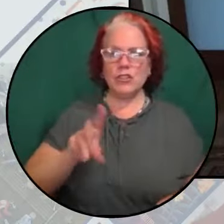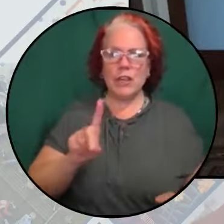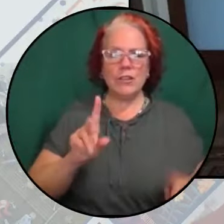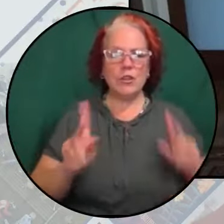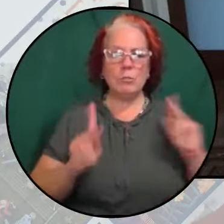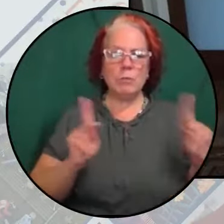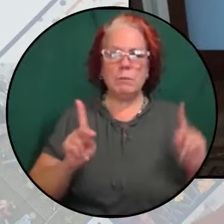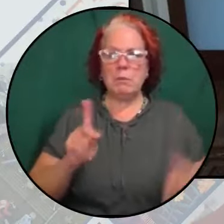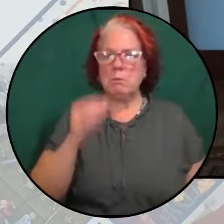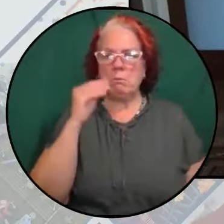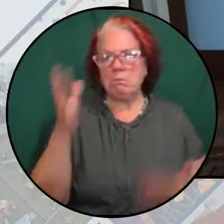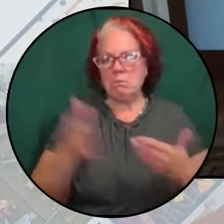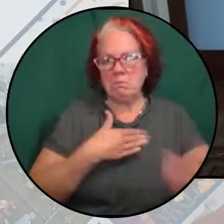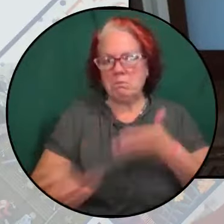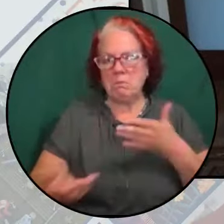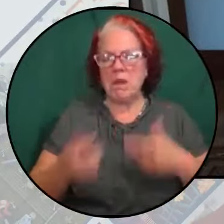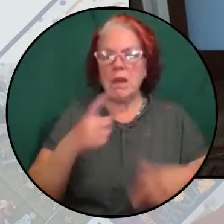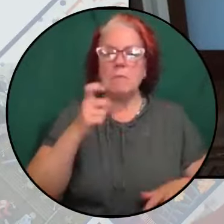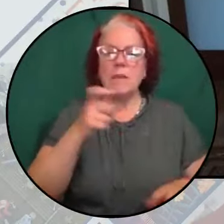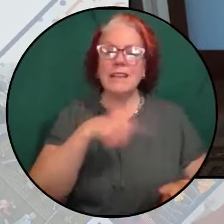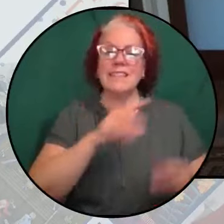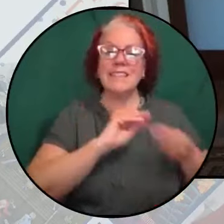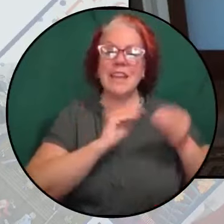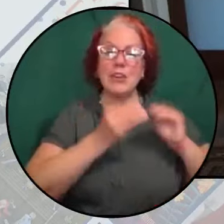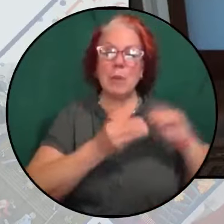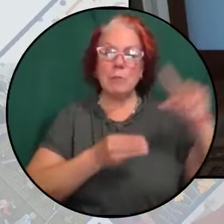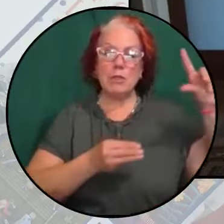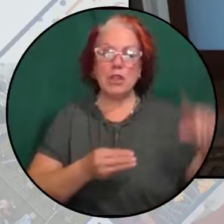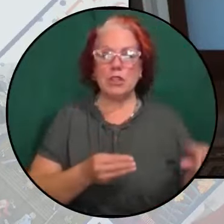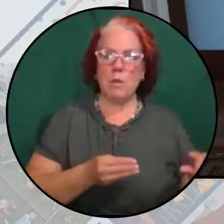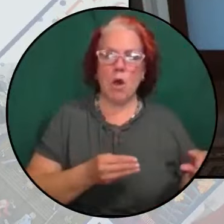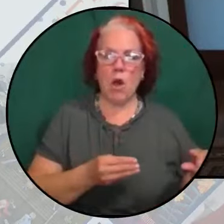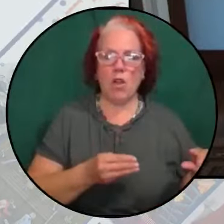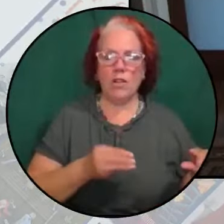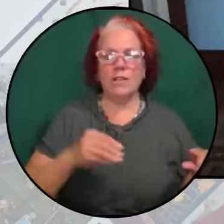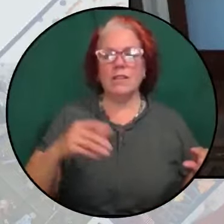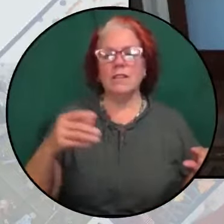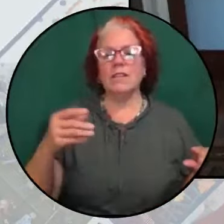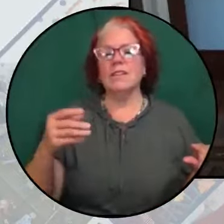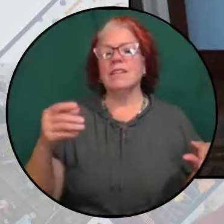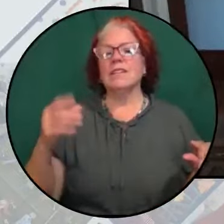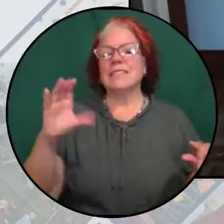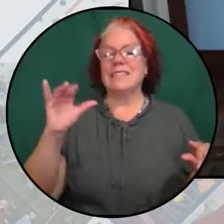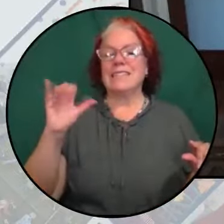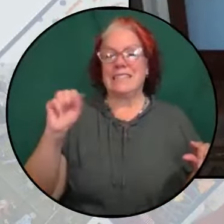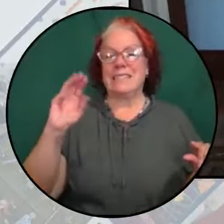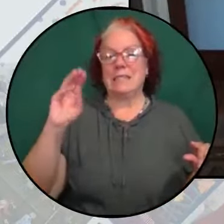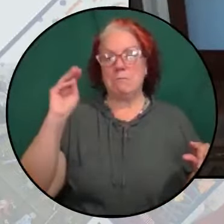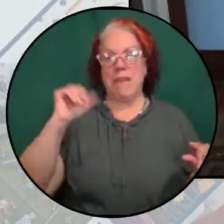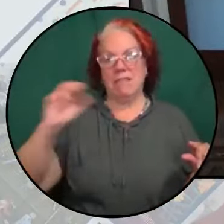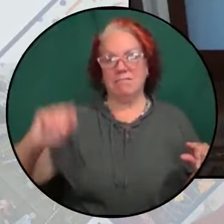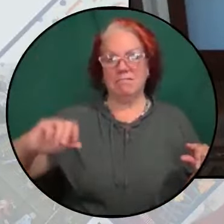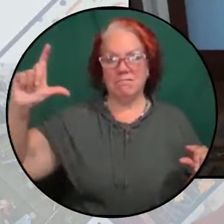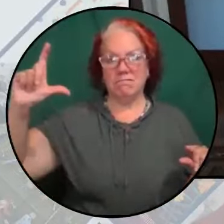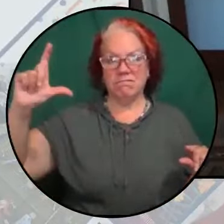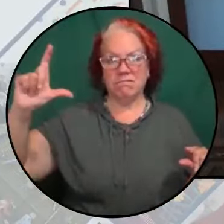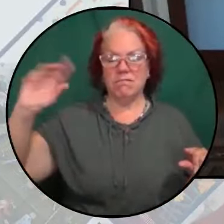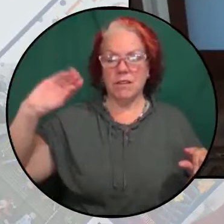they constitute a relatively small number. Yet we know